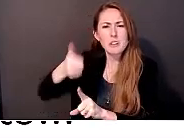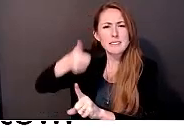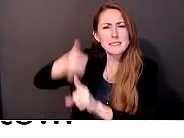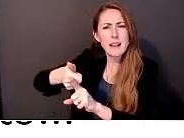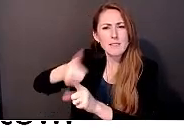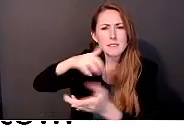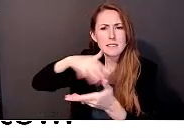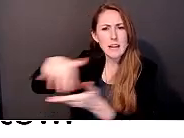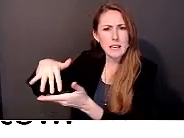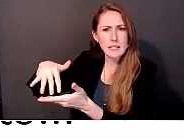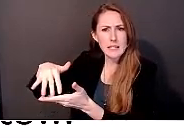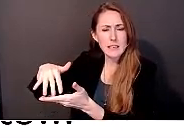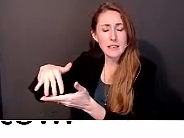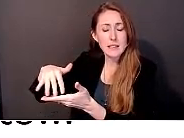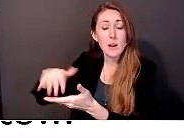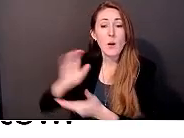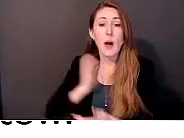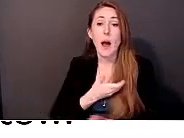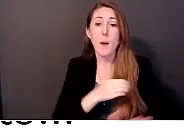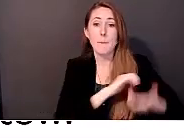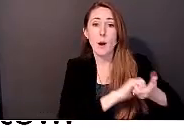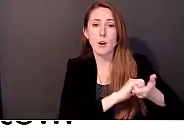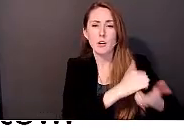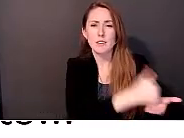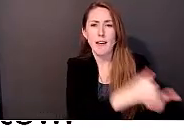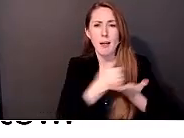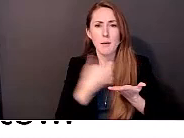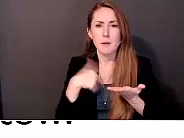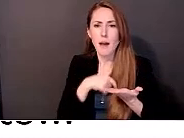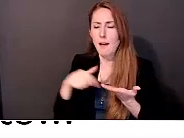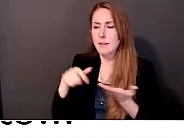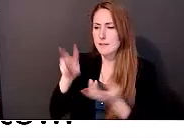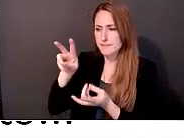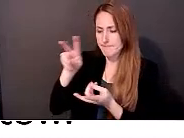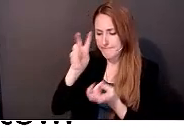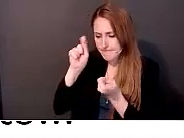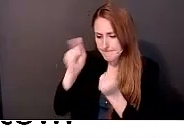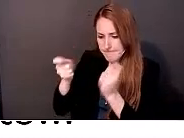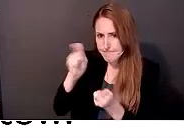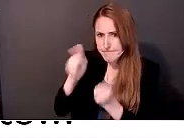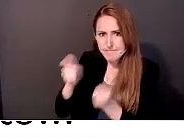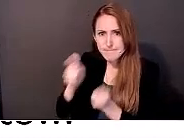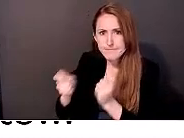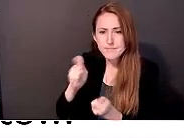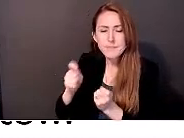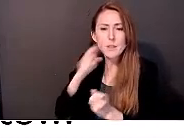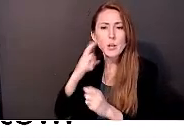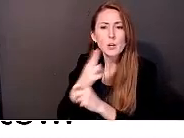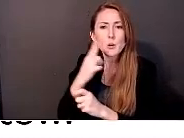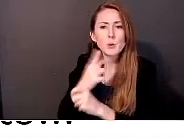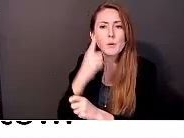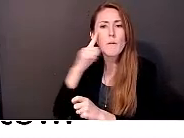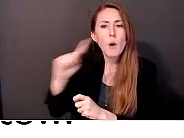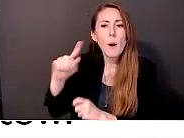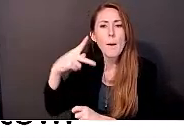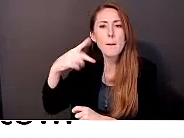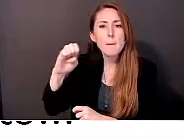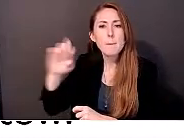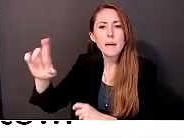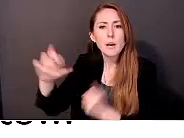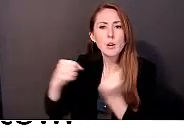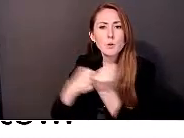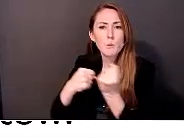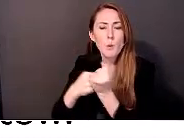therefore our partners helped us modify it to be used within a peer model, peer support model, which is super well